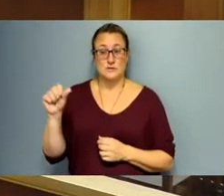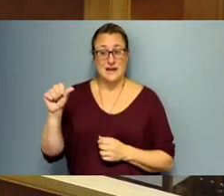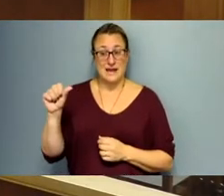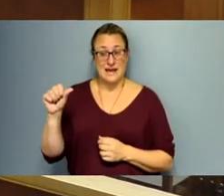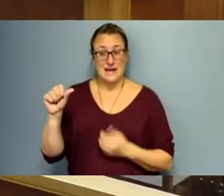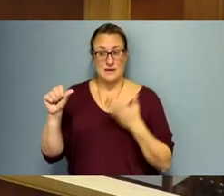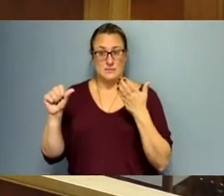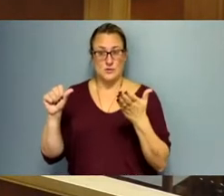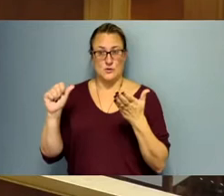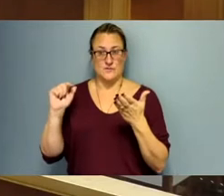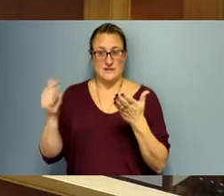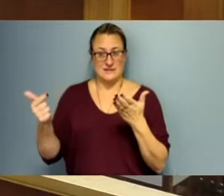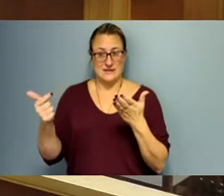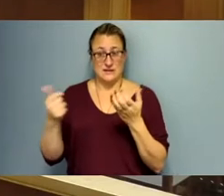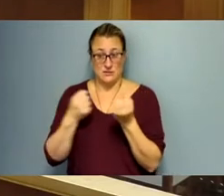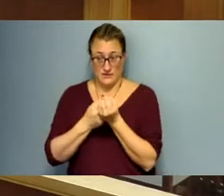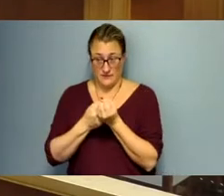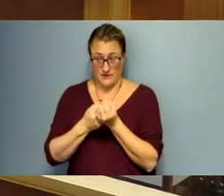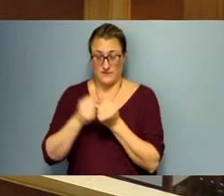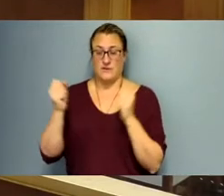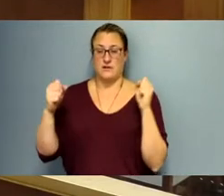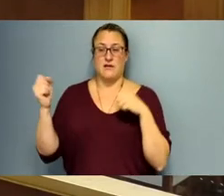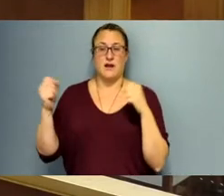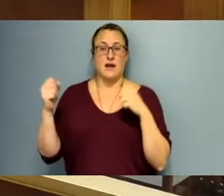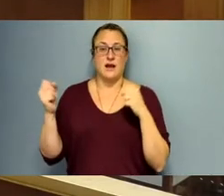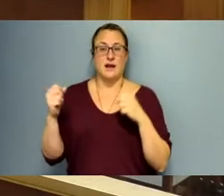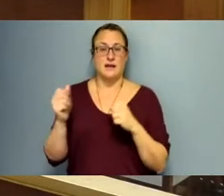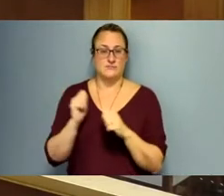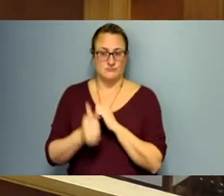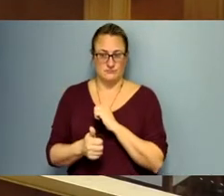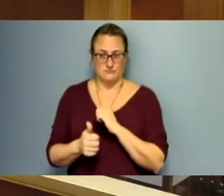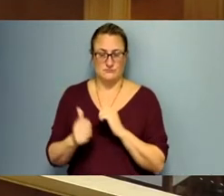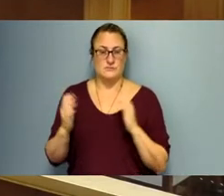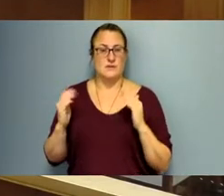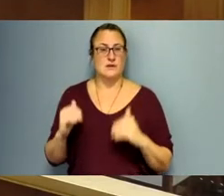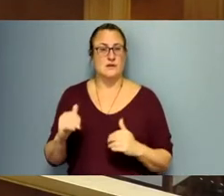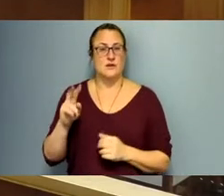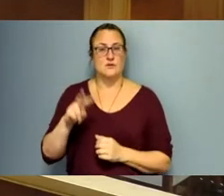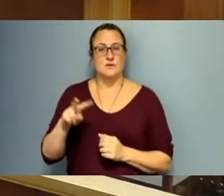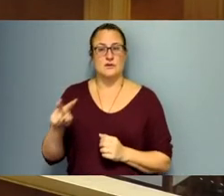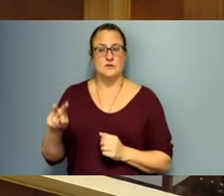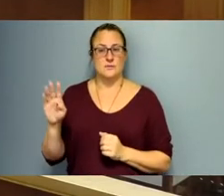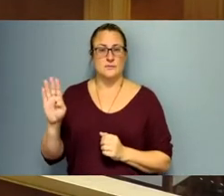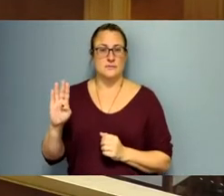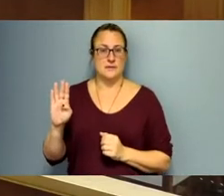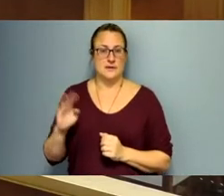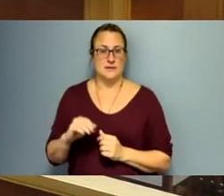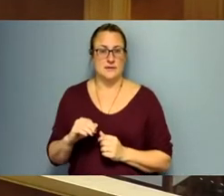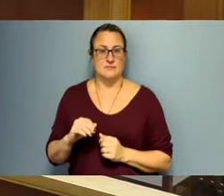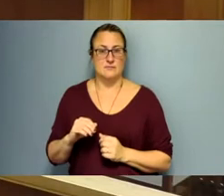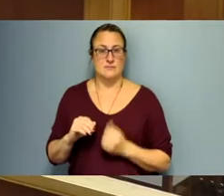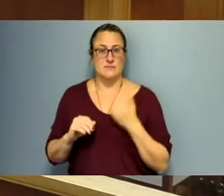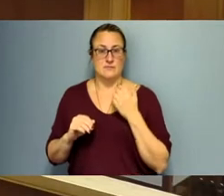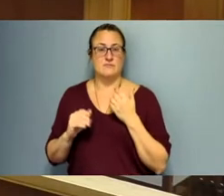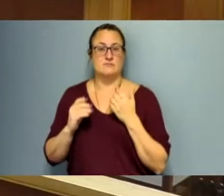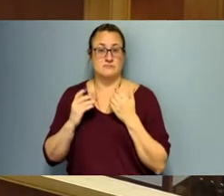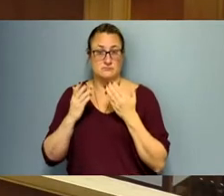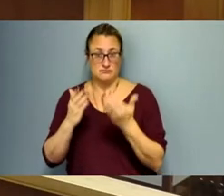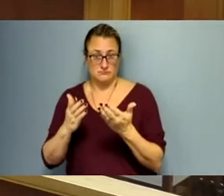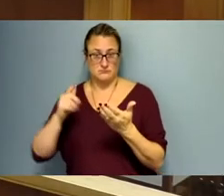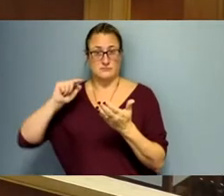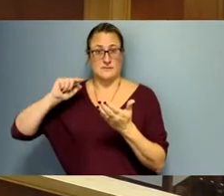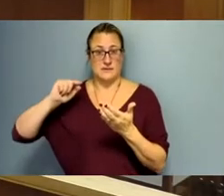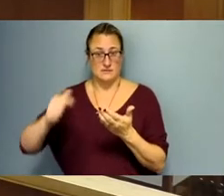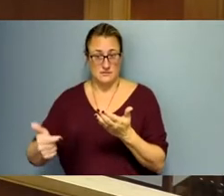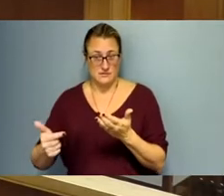Second. All in favor? Aye. Motion for 22 B to be approved. All right. And I'll second. All in favor? Aye. Aye.